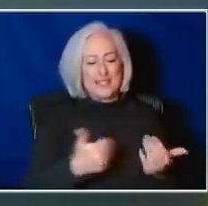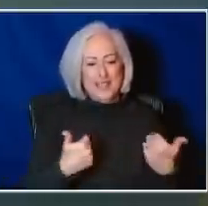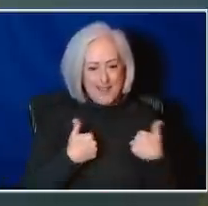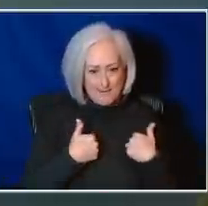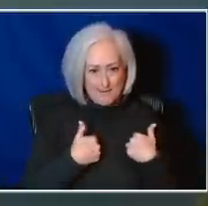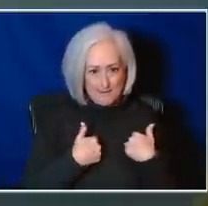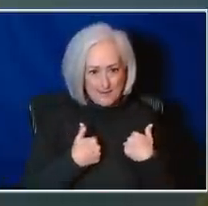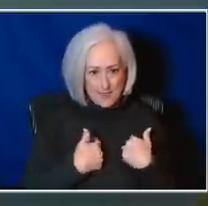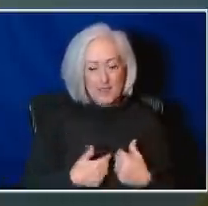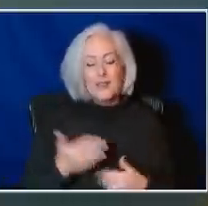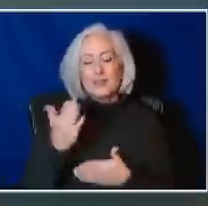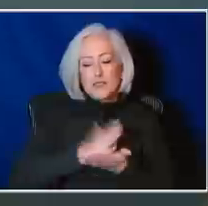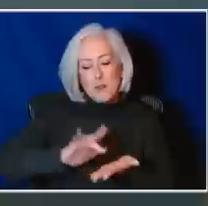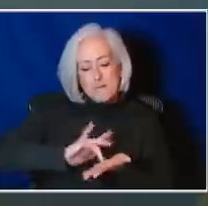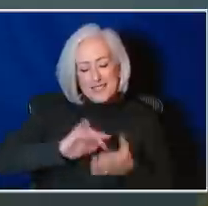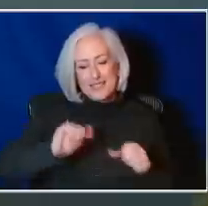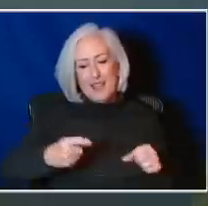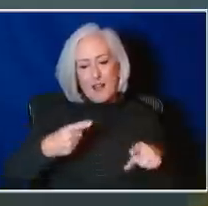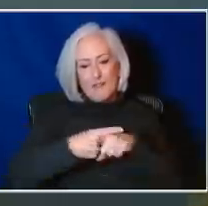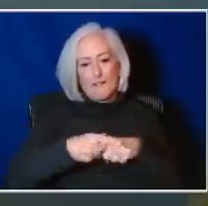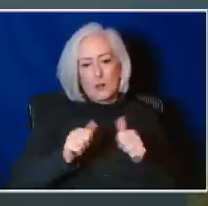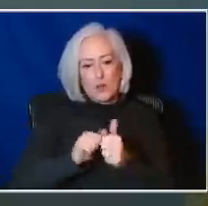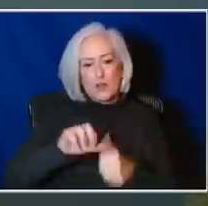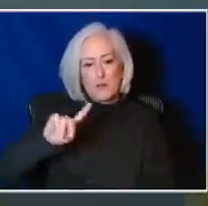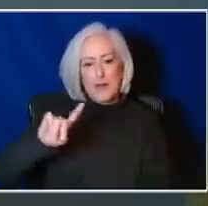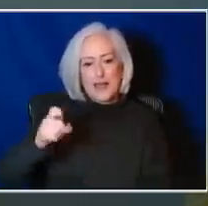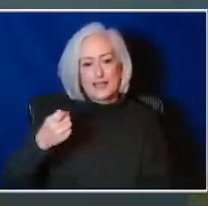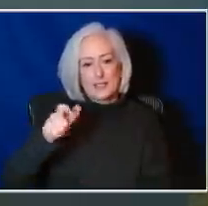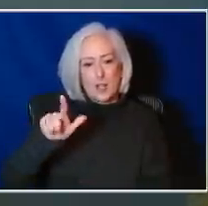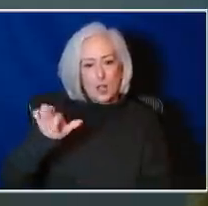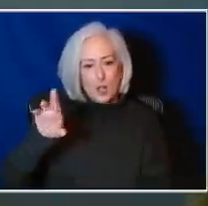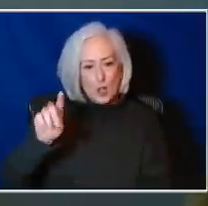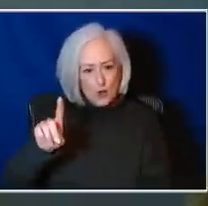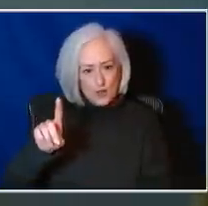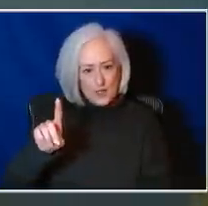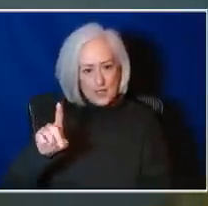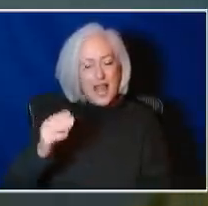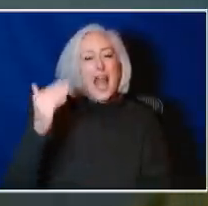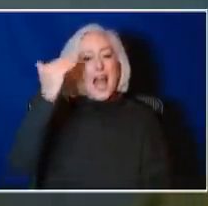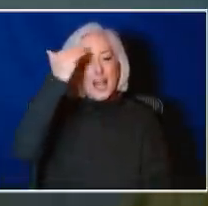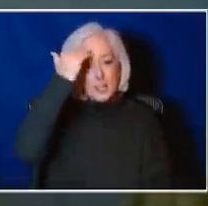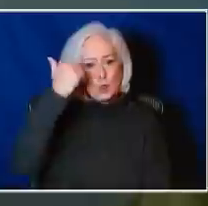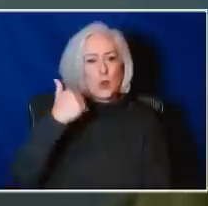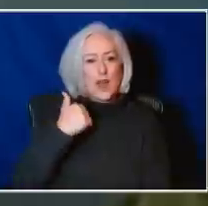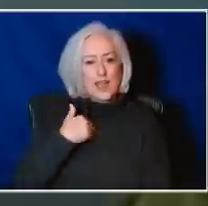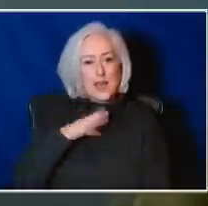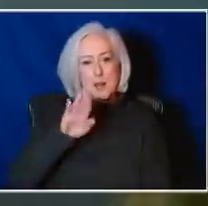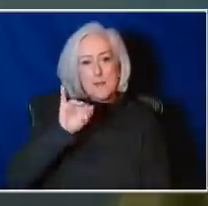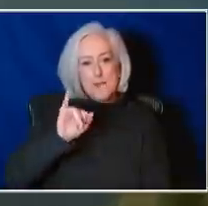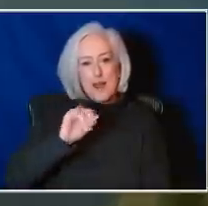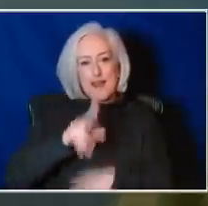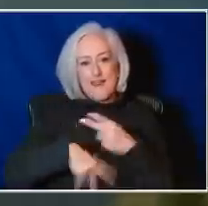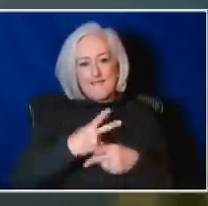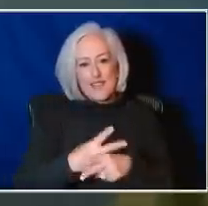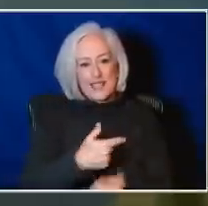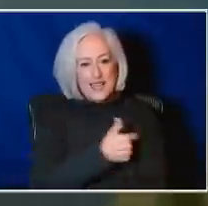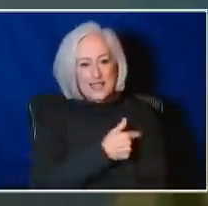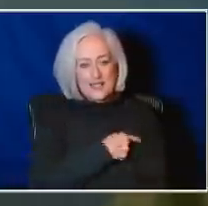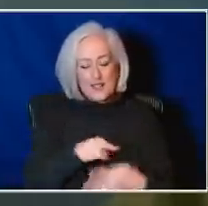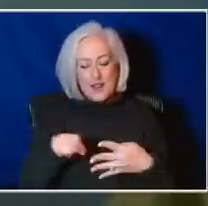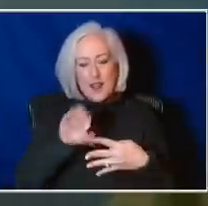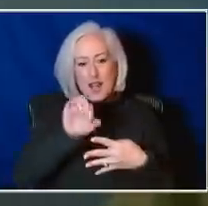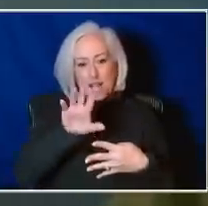some drugs that can interfere. The second thing is the trajectory. I knew I had the bivalent vaccination at the beginning of October. I felt